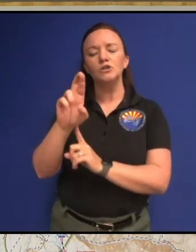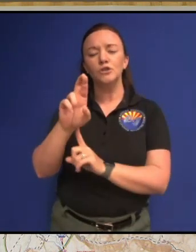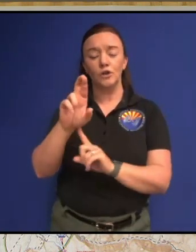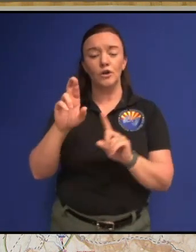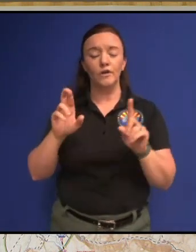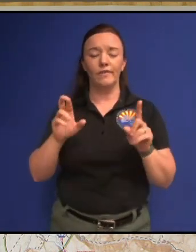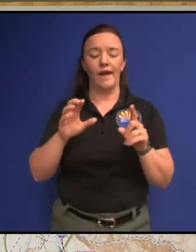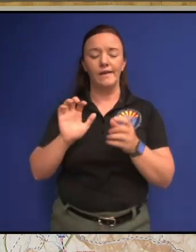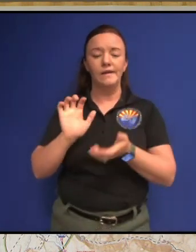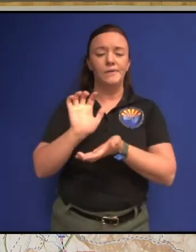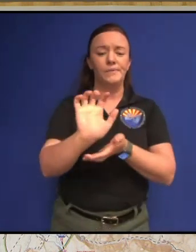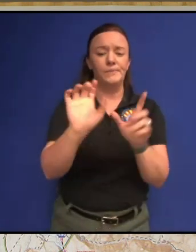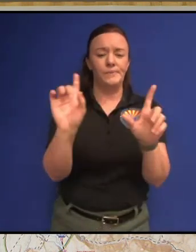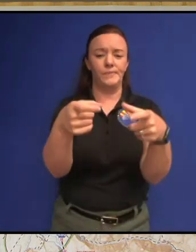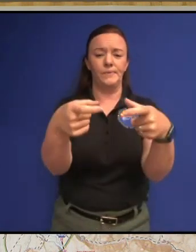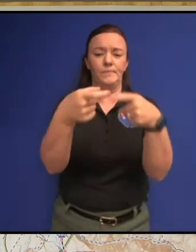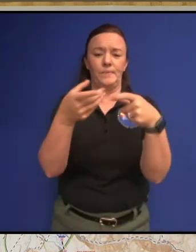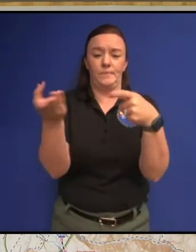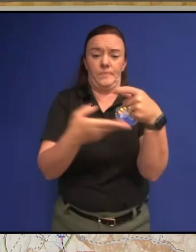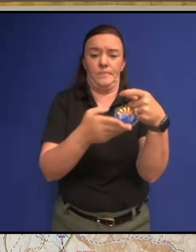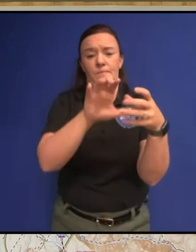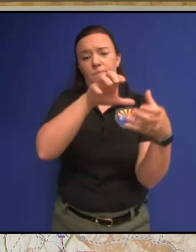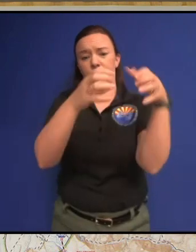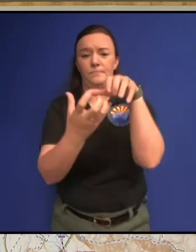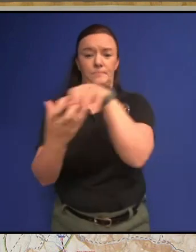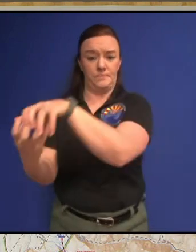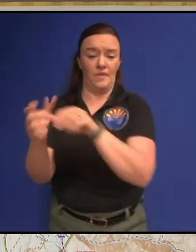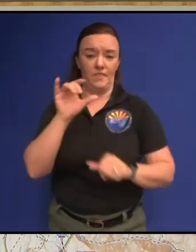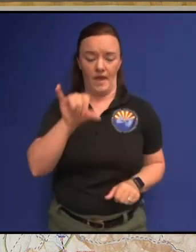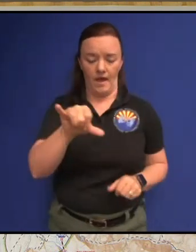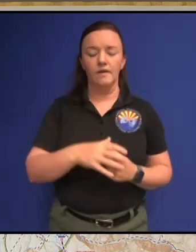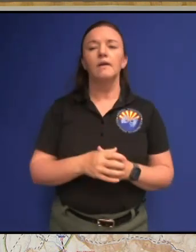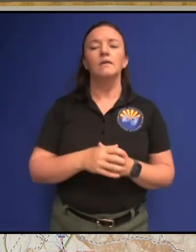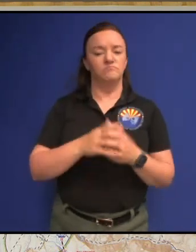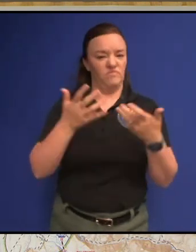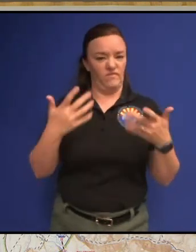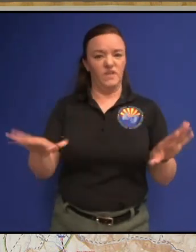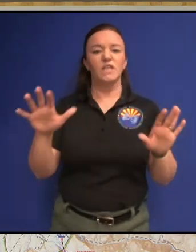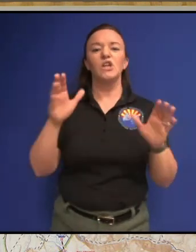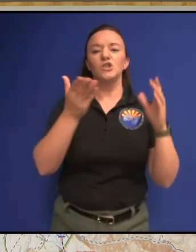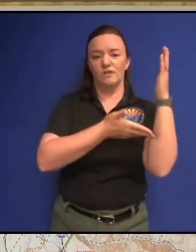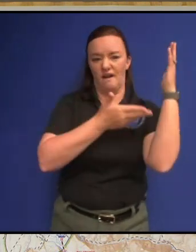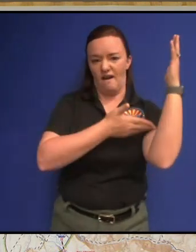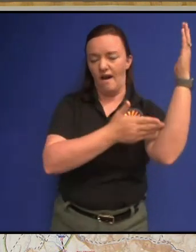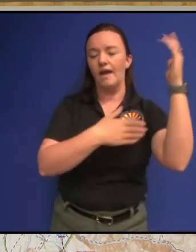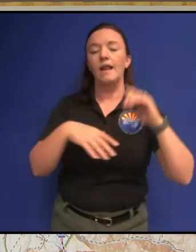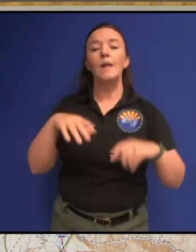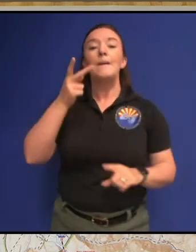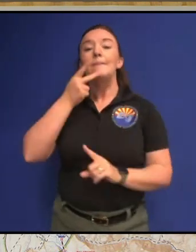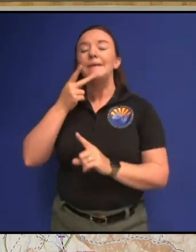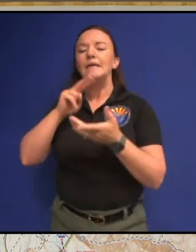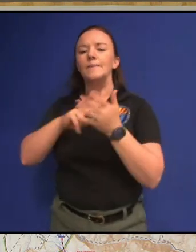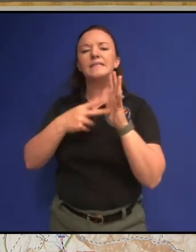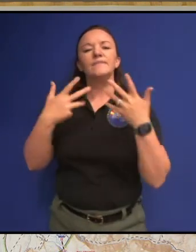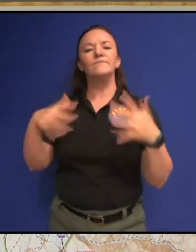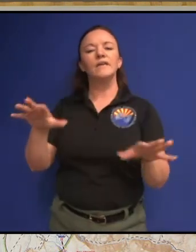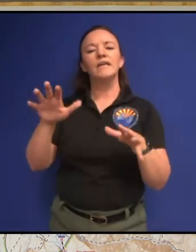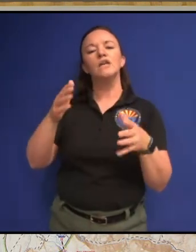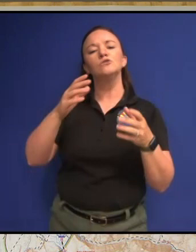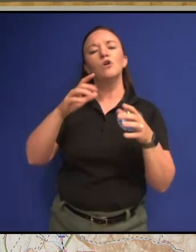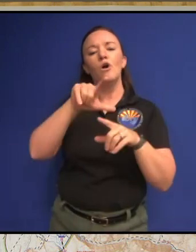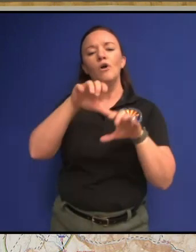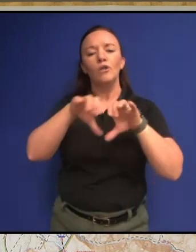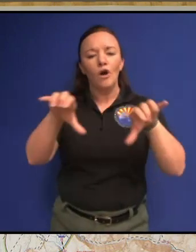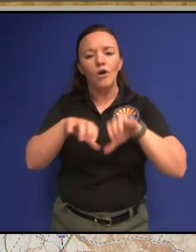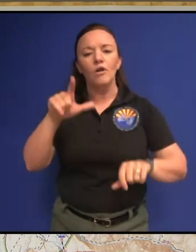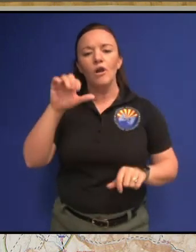pink spot right here that is that the logs have been hauled so this just needs to be masticated once this is masticated it'll